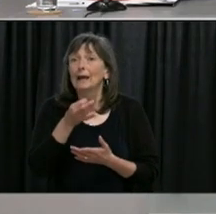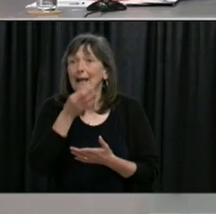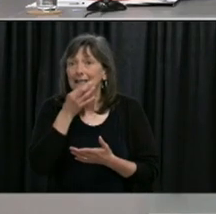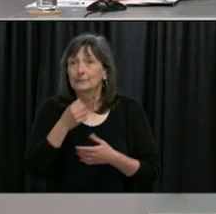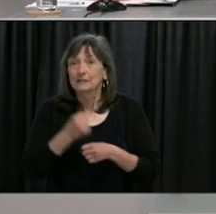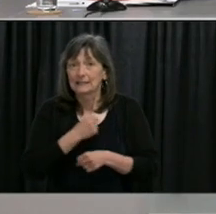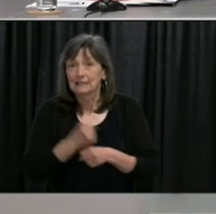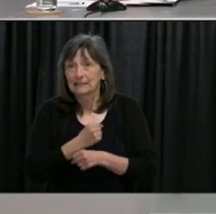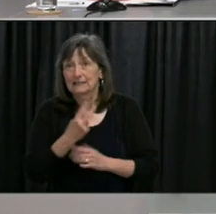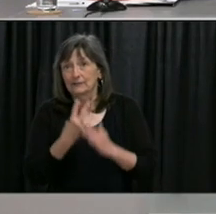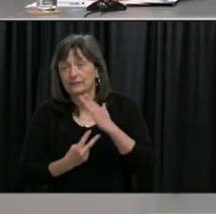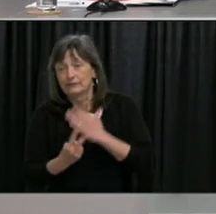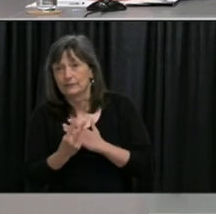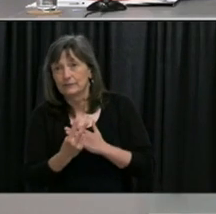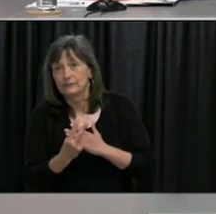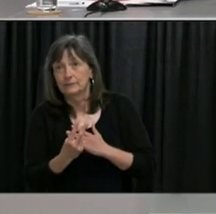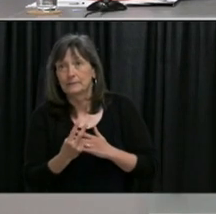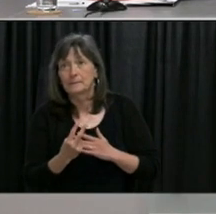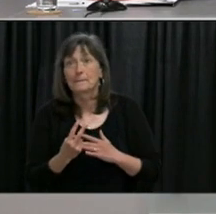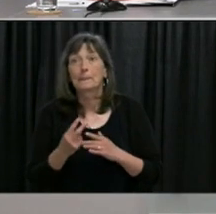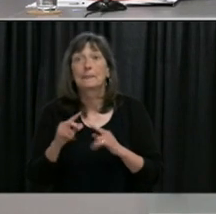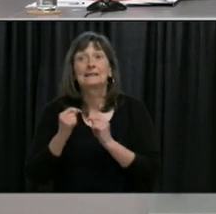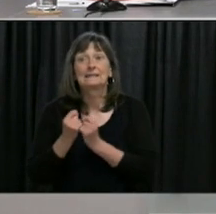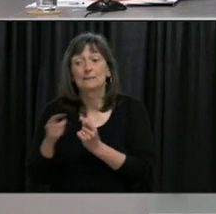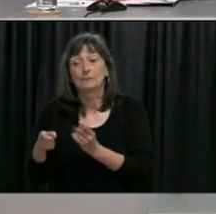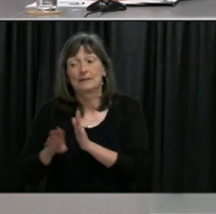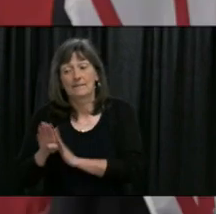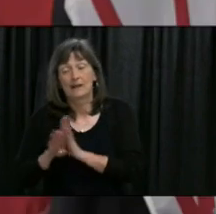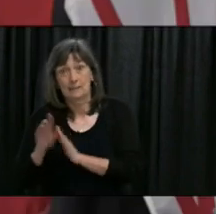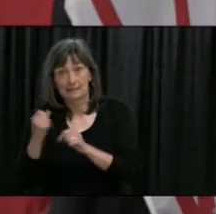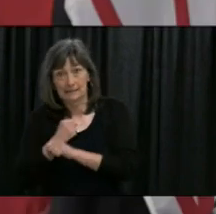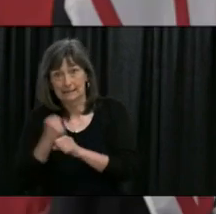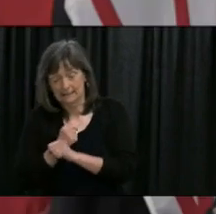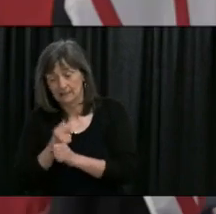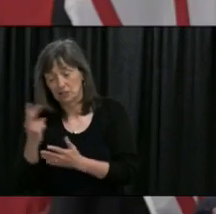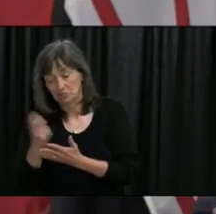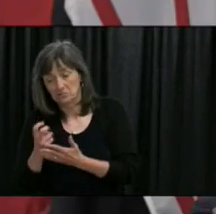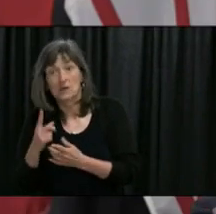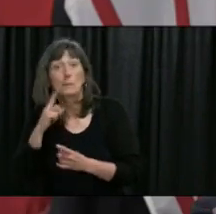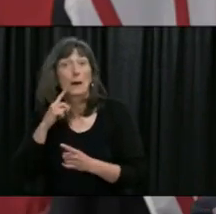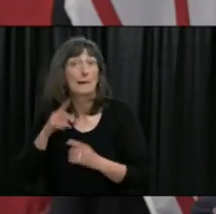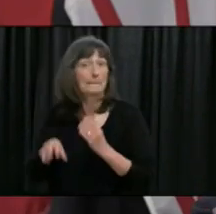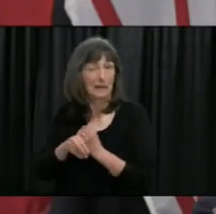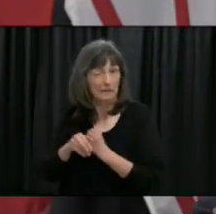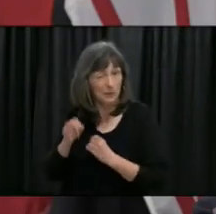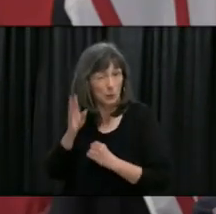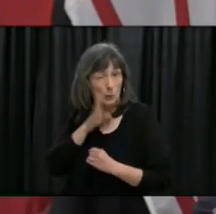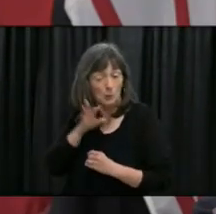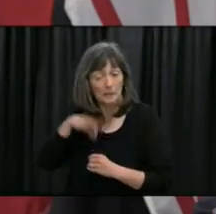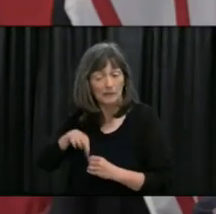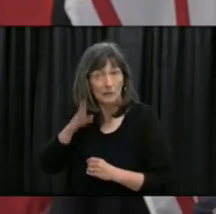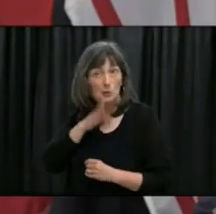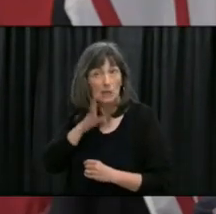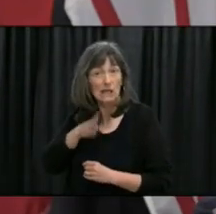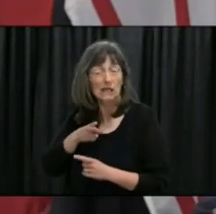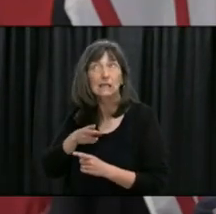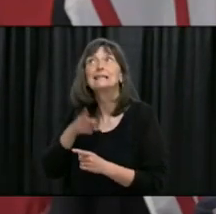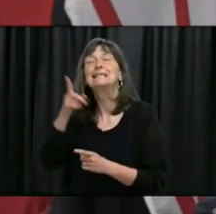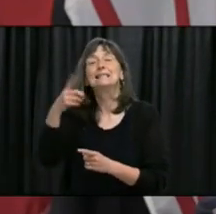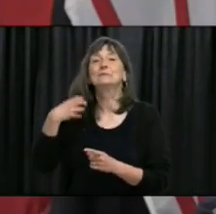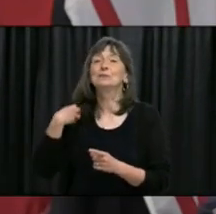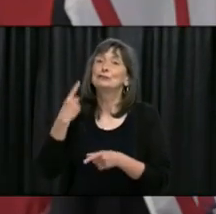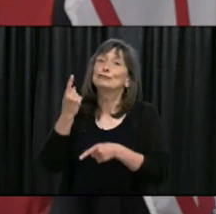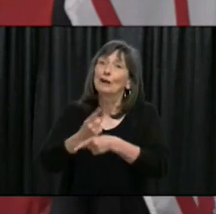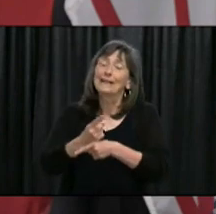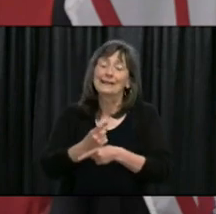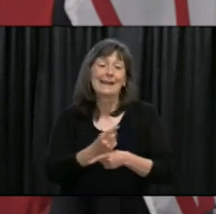available to be most effective and now we can support each other as I said you know having and as the minister said having the app in place